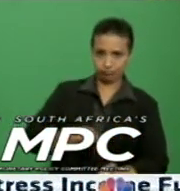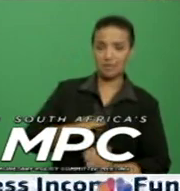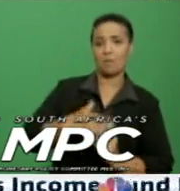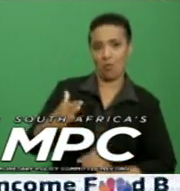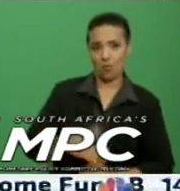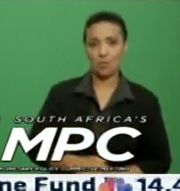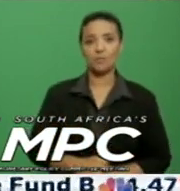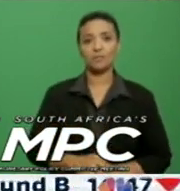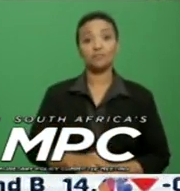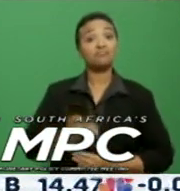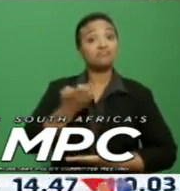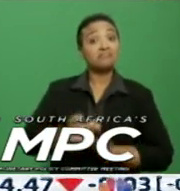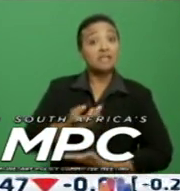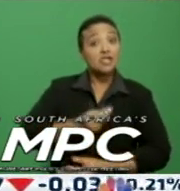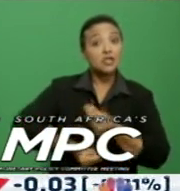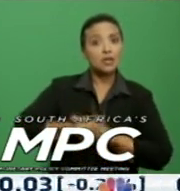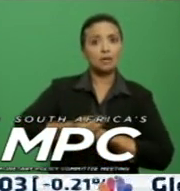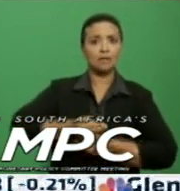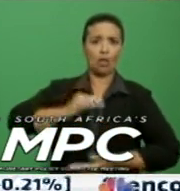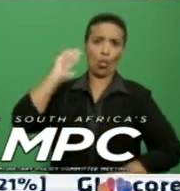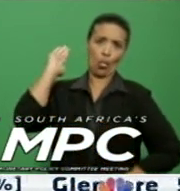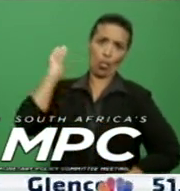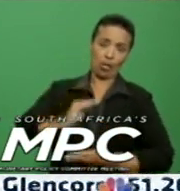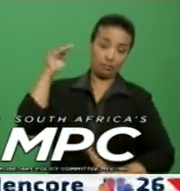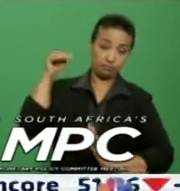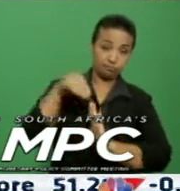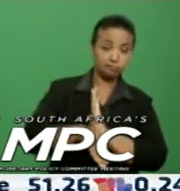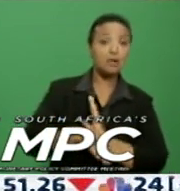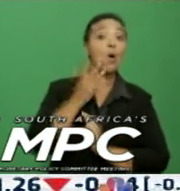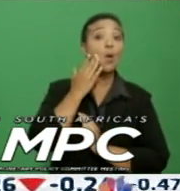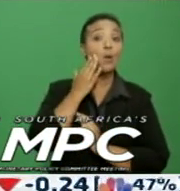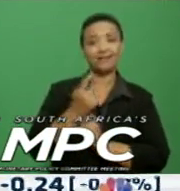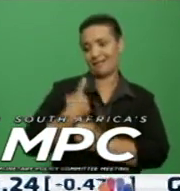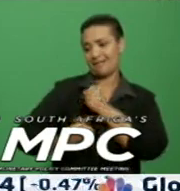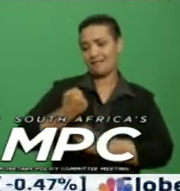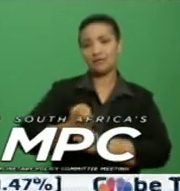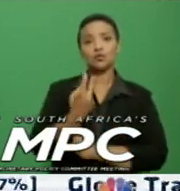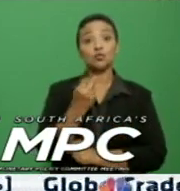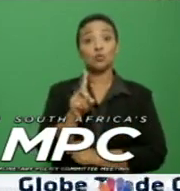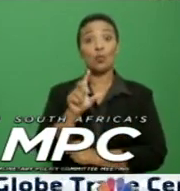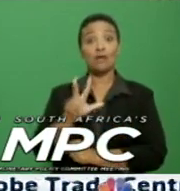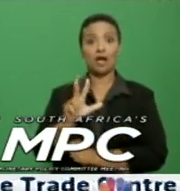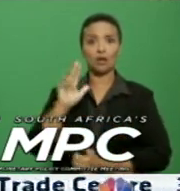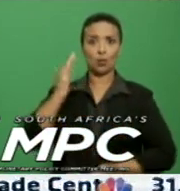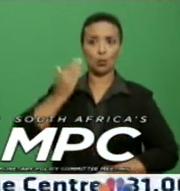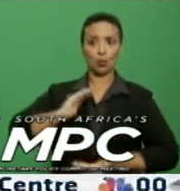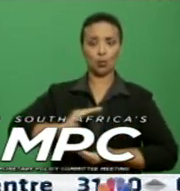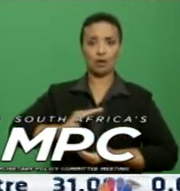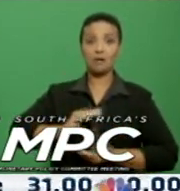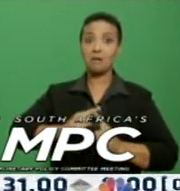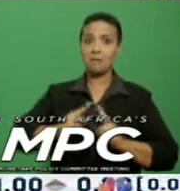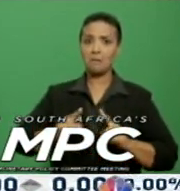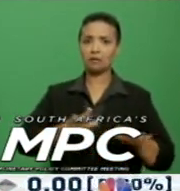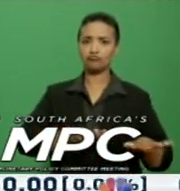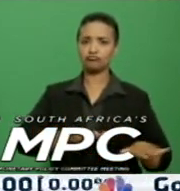economy's recovery from the technical recession in the first half of 2018 is welcomed, but it remains